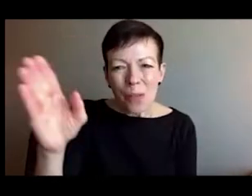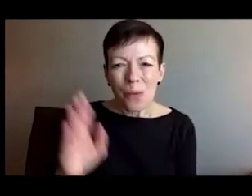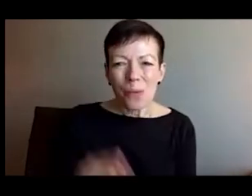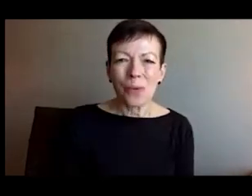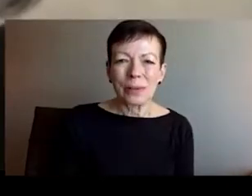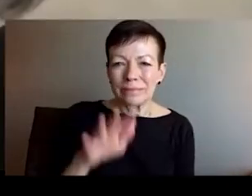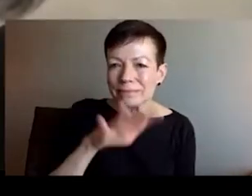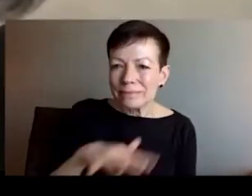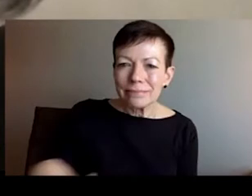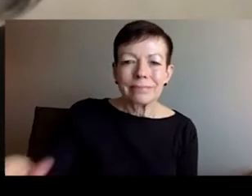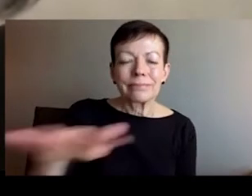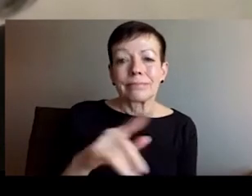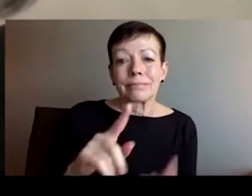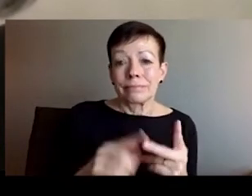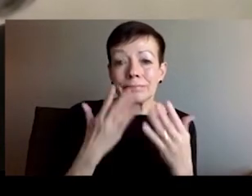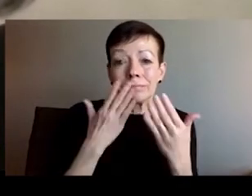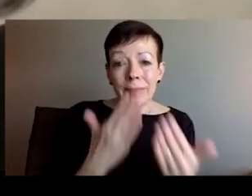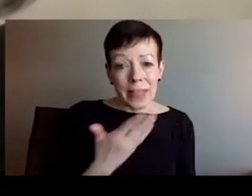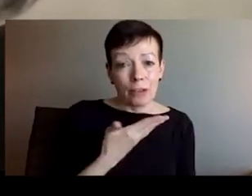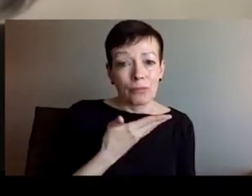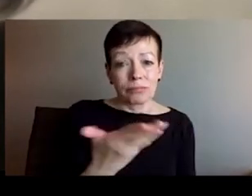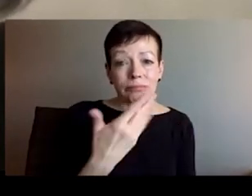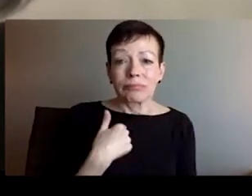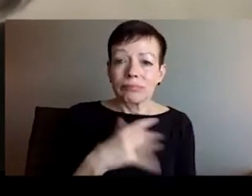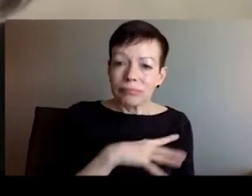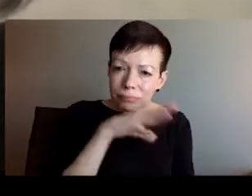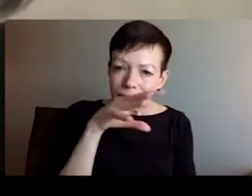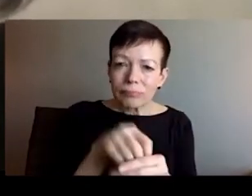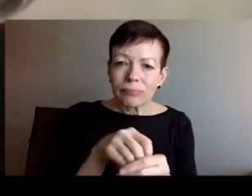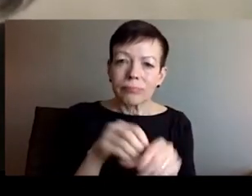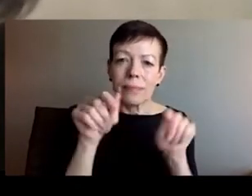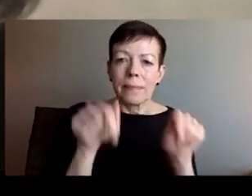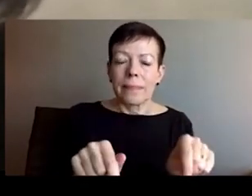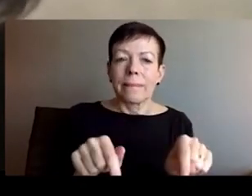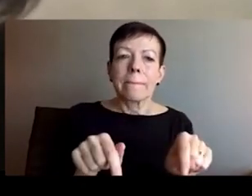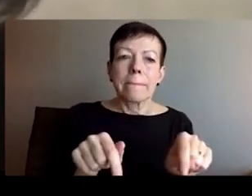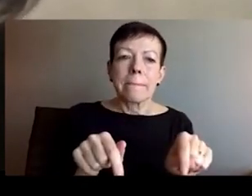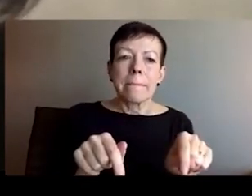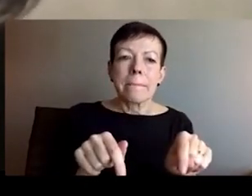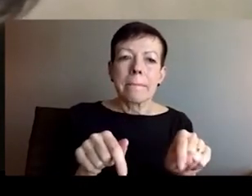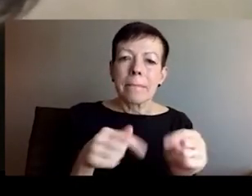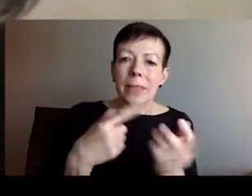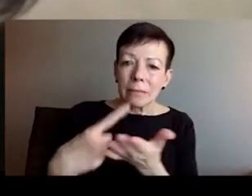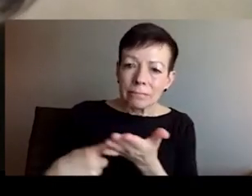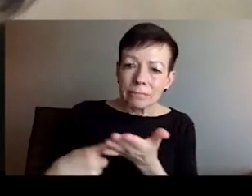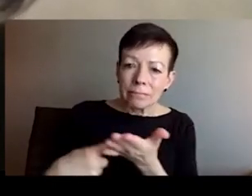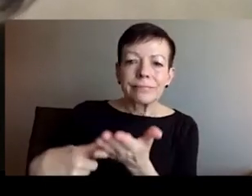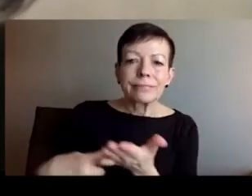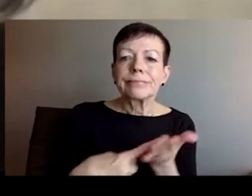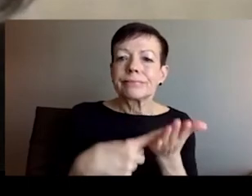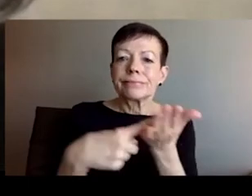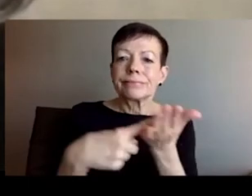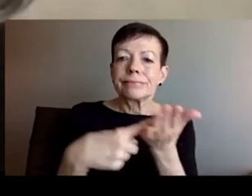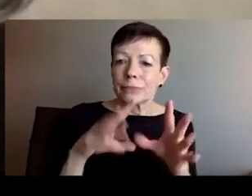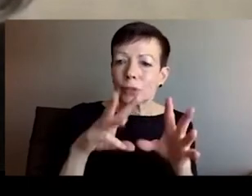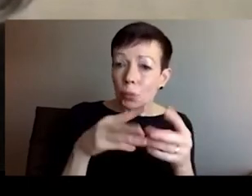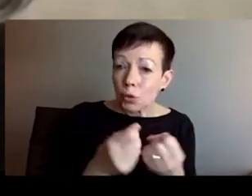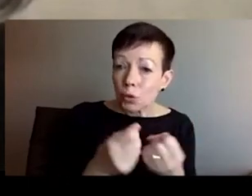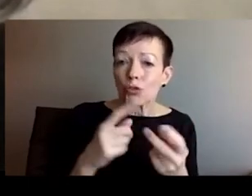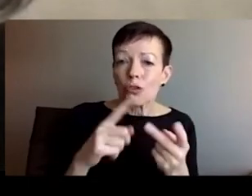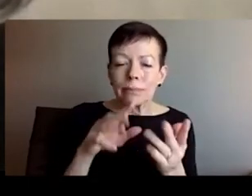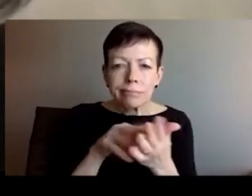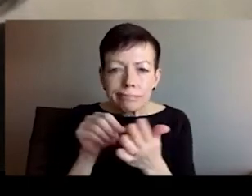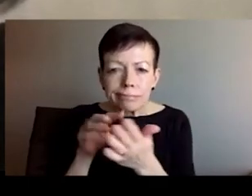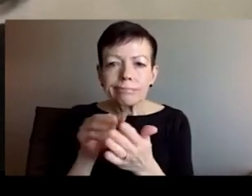So I think now maybe we'll switch to Mikola's statement and then we will take questions from